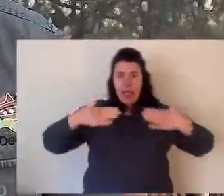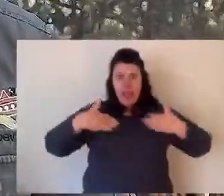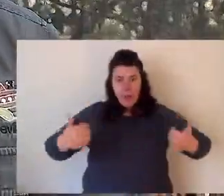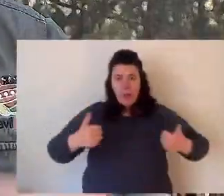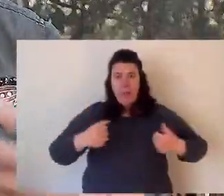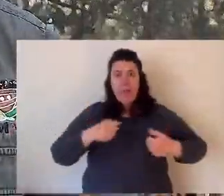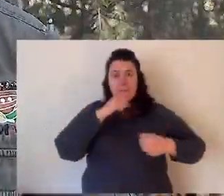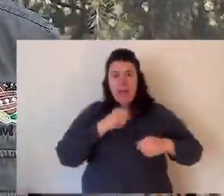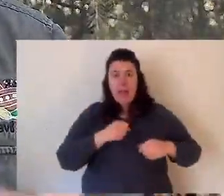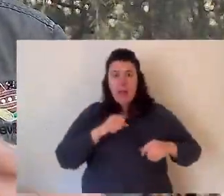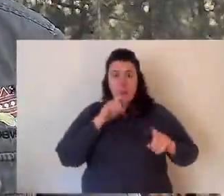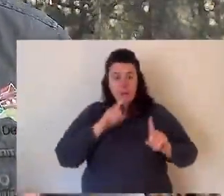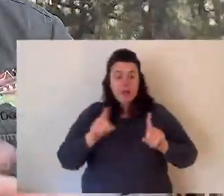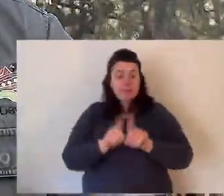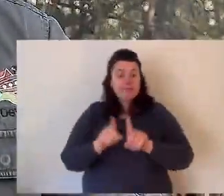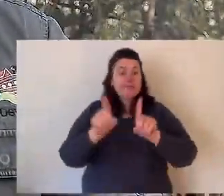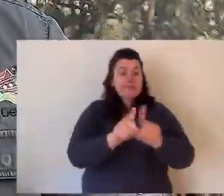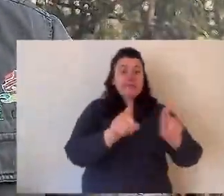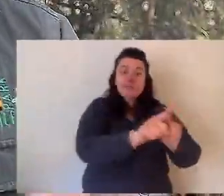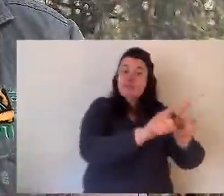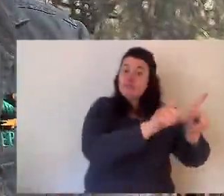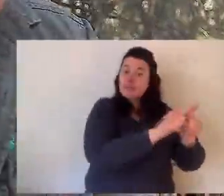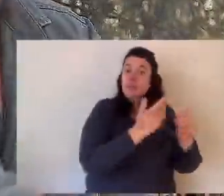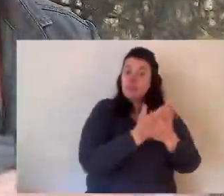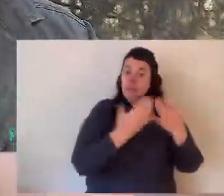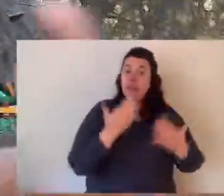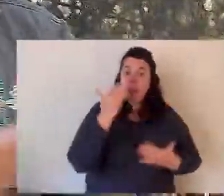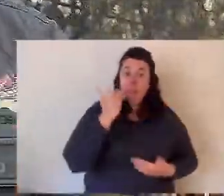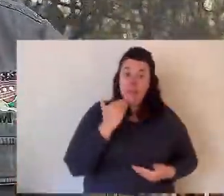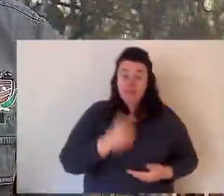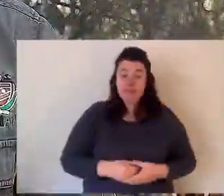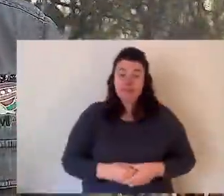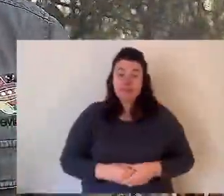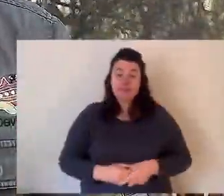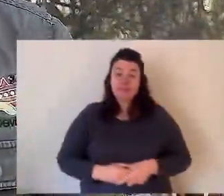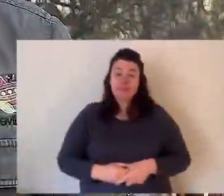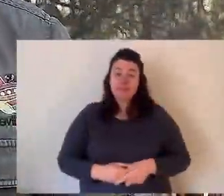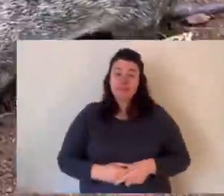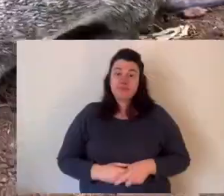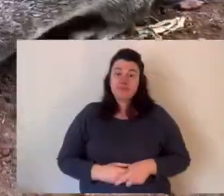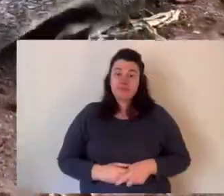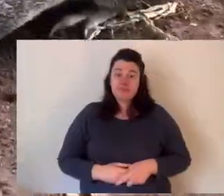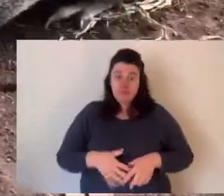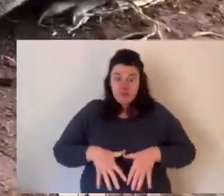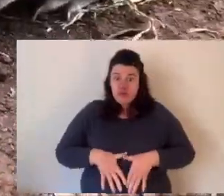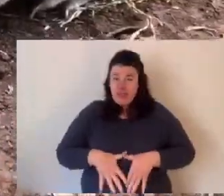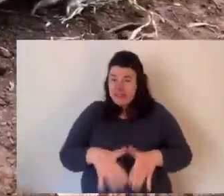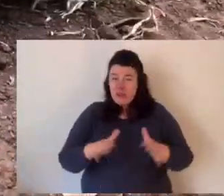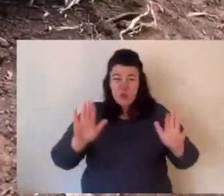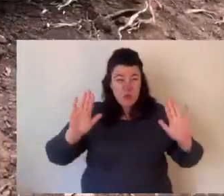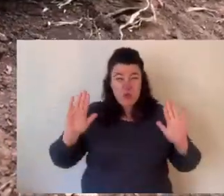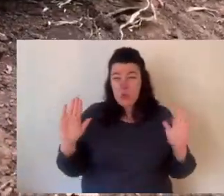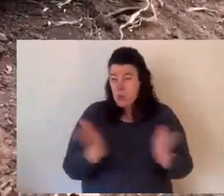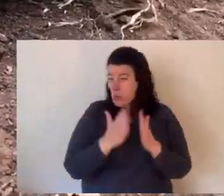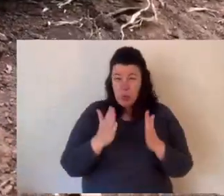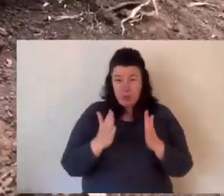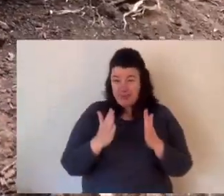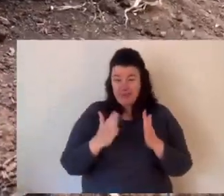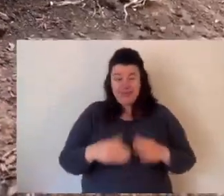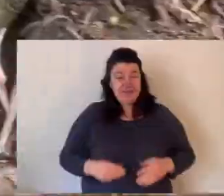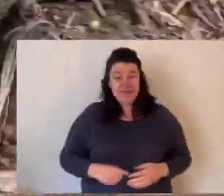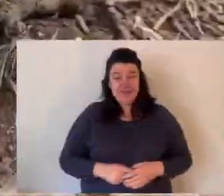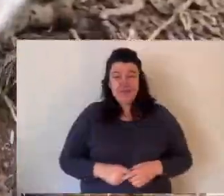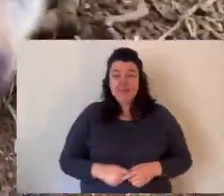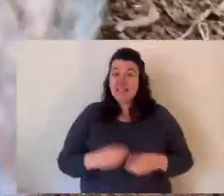a big, strong, healthy male will actually mate with multiple females. Bandicoots have one of the shortest